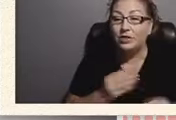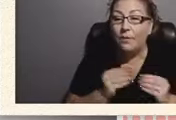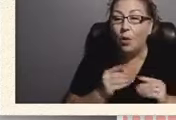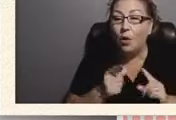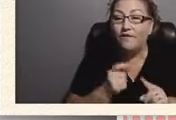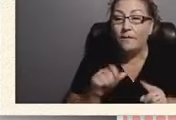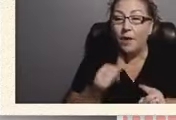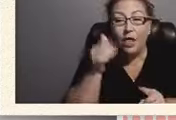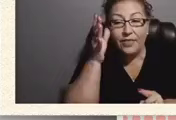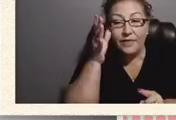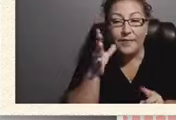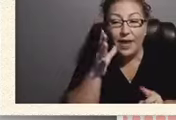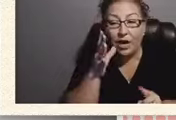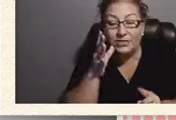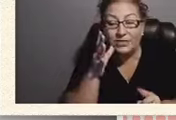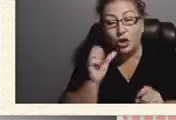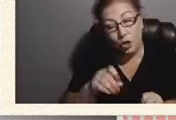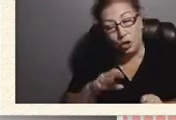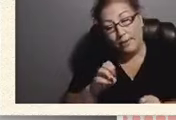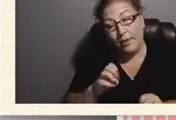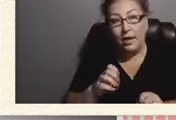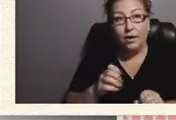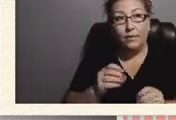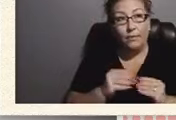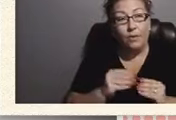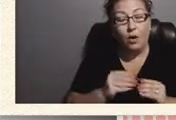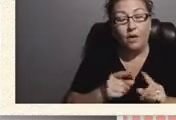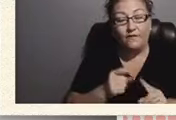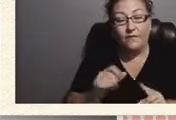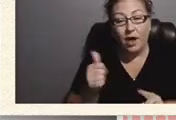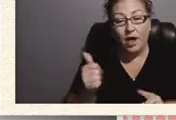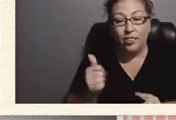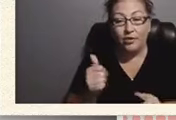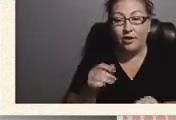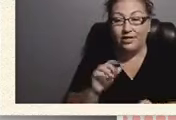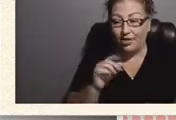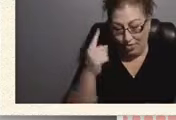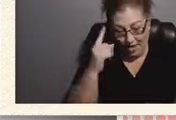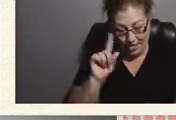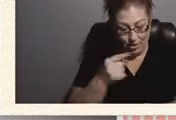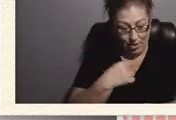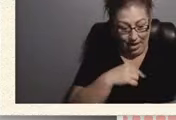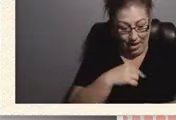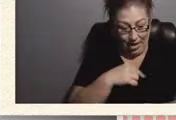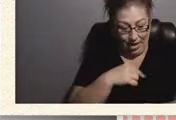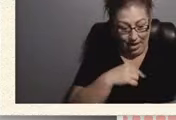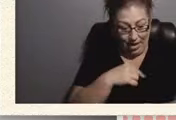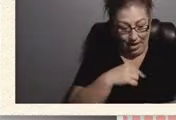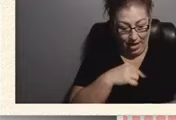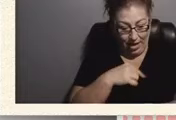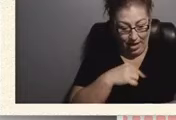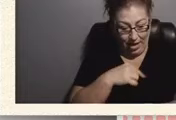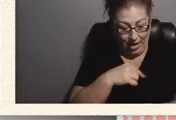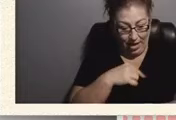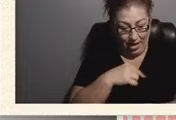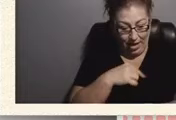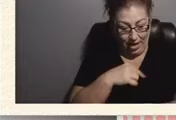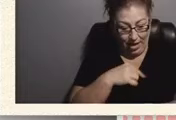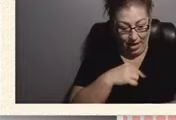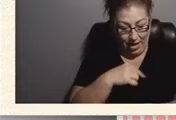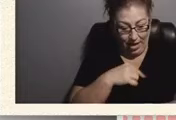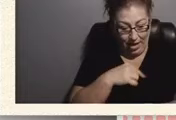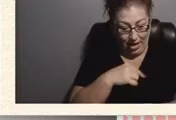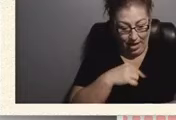could be coming from other more from other people you think it's just our kids but kids are difficult in middle school and in high